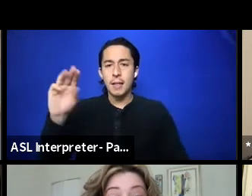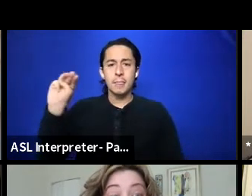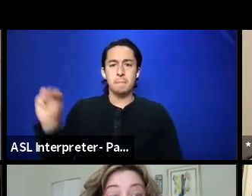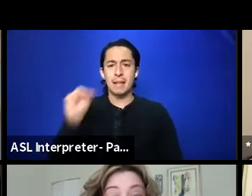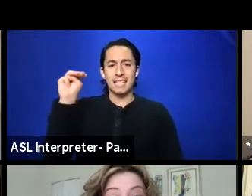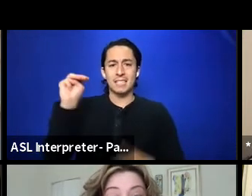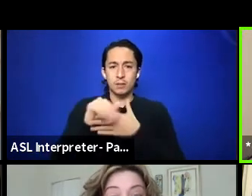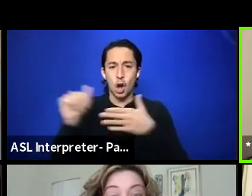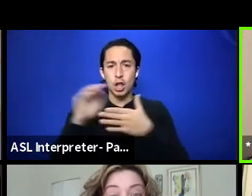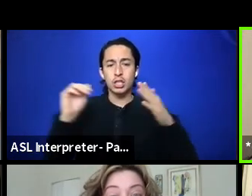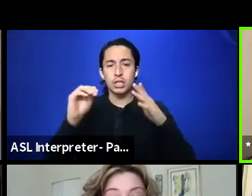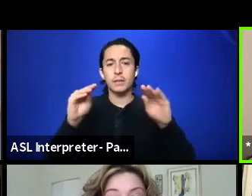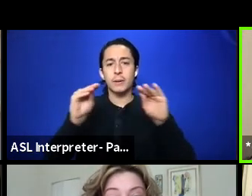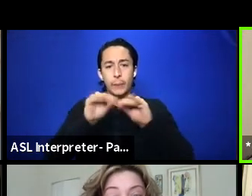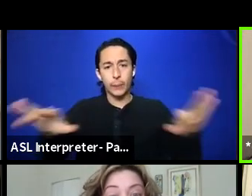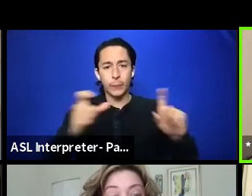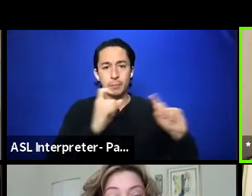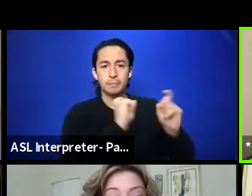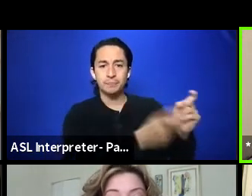Mm-hmm.